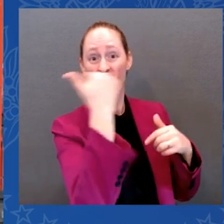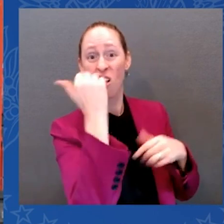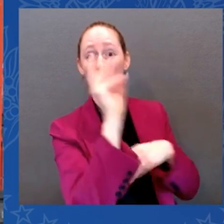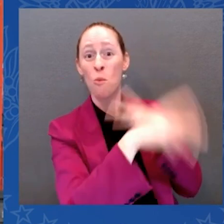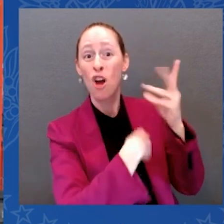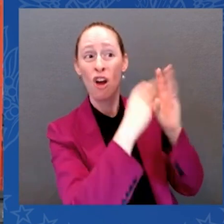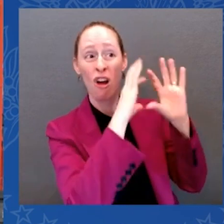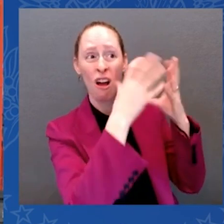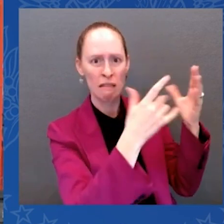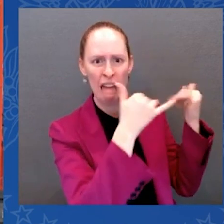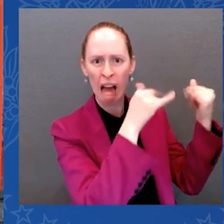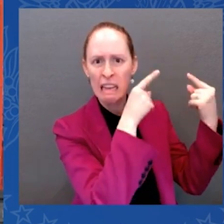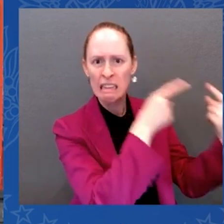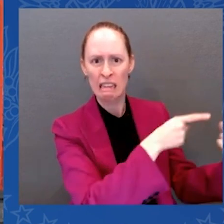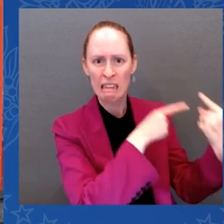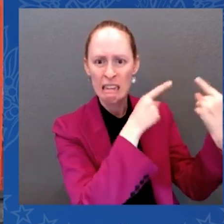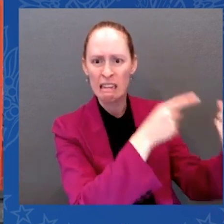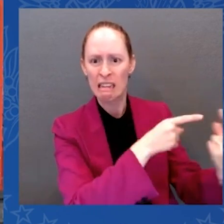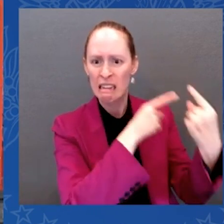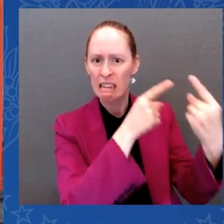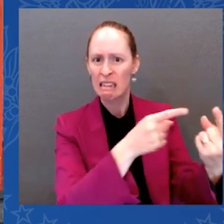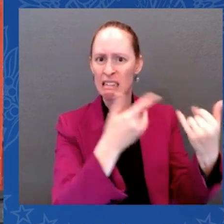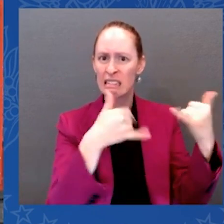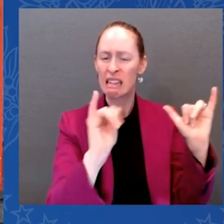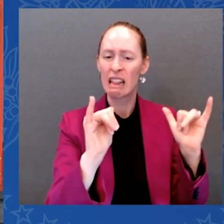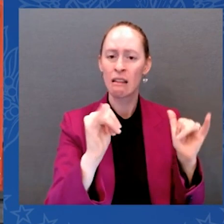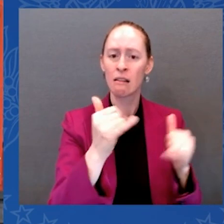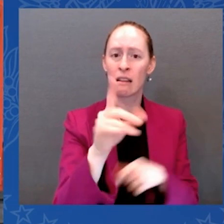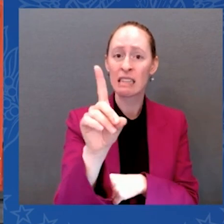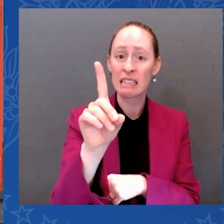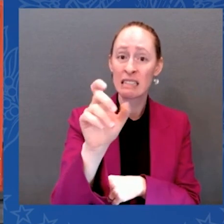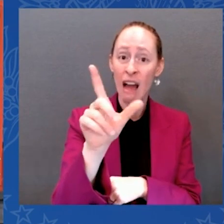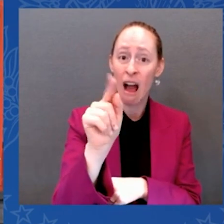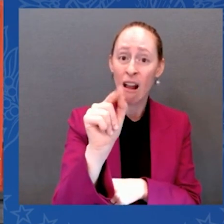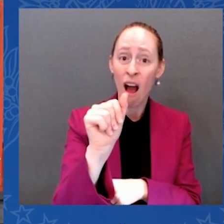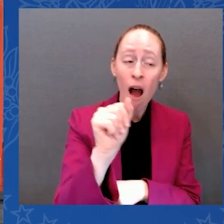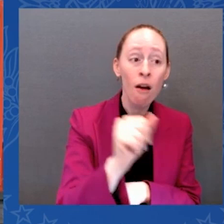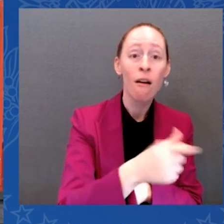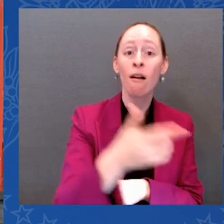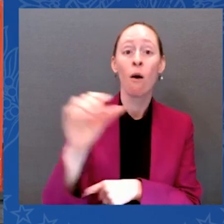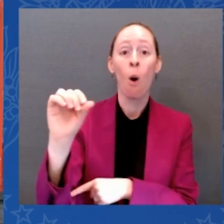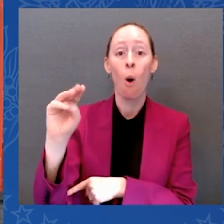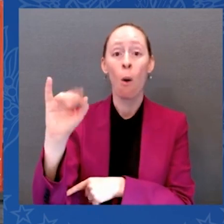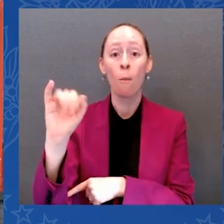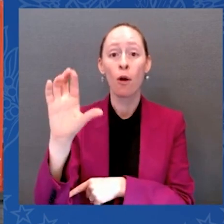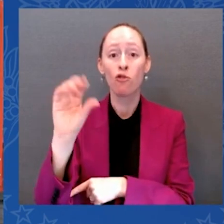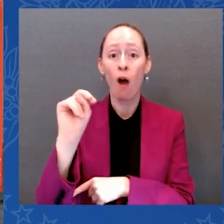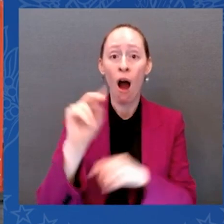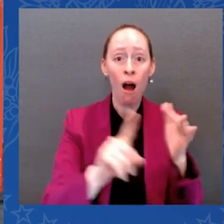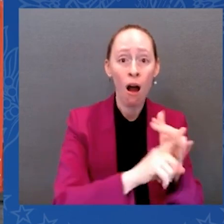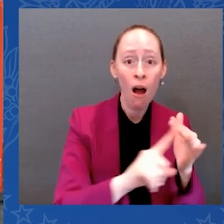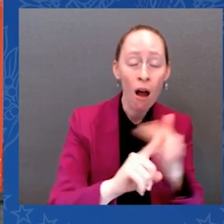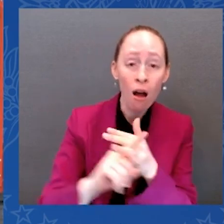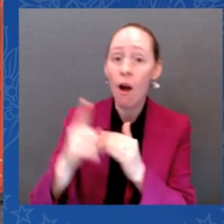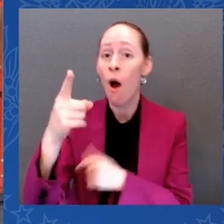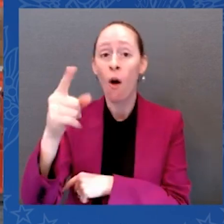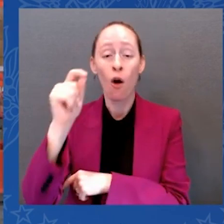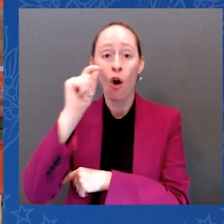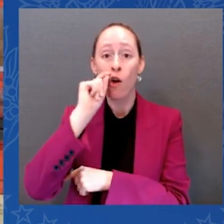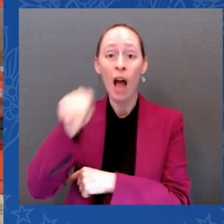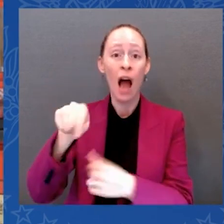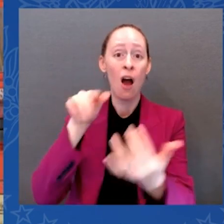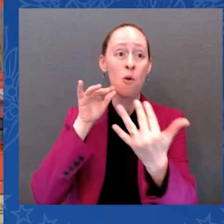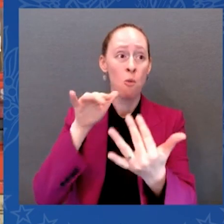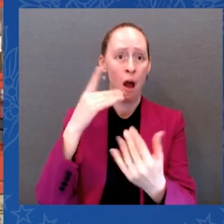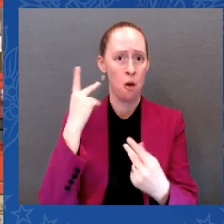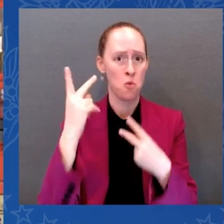We're seeing hopeful signs of progress on inflation as well. The price of gas, when we said what I was doing wouldn't make any difference, and